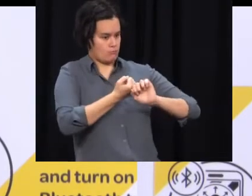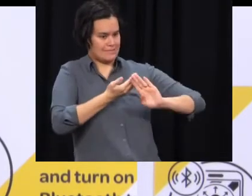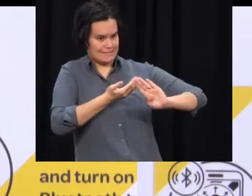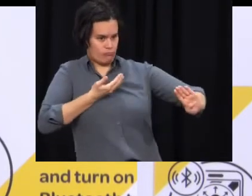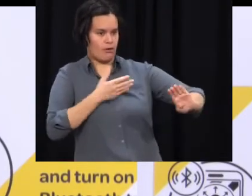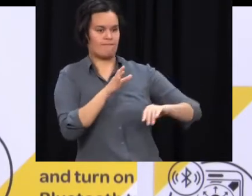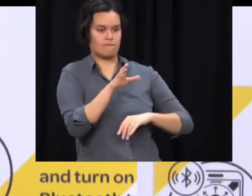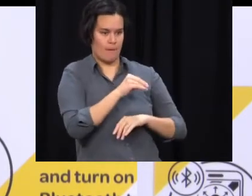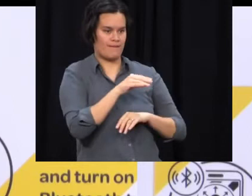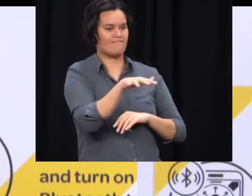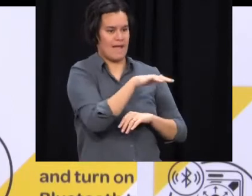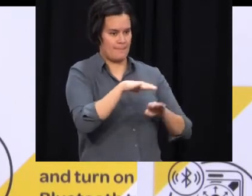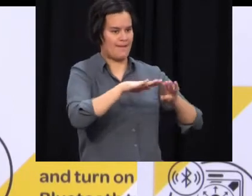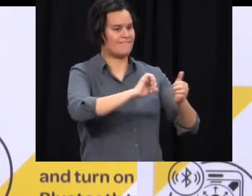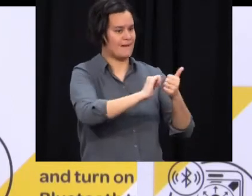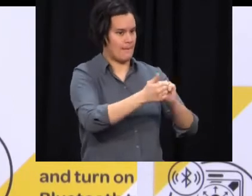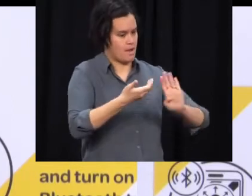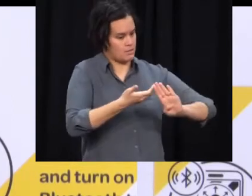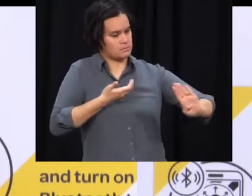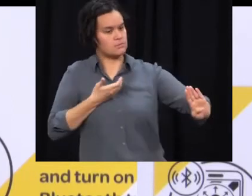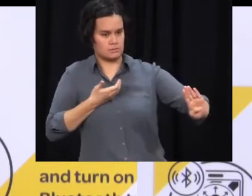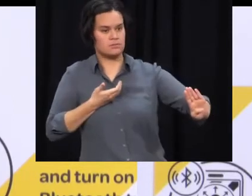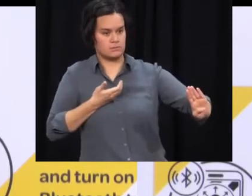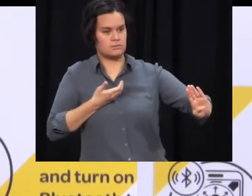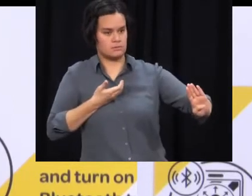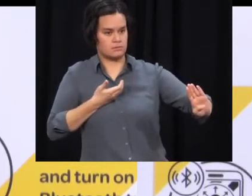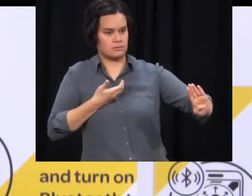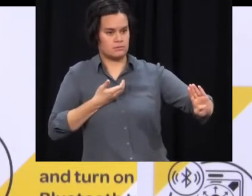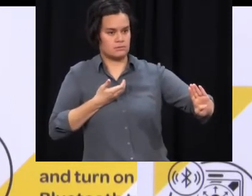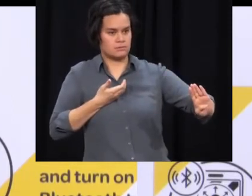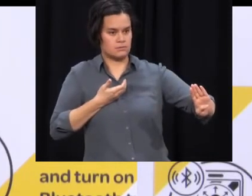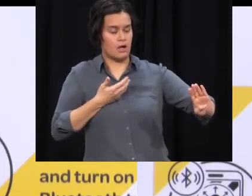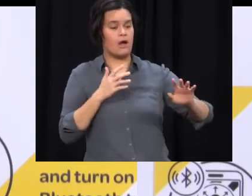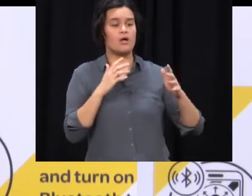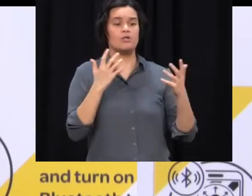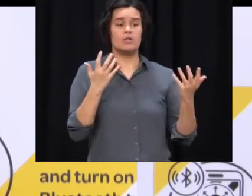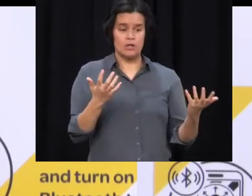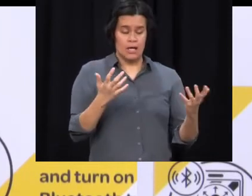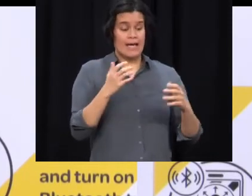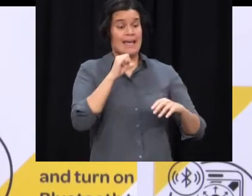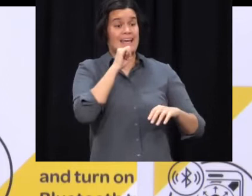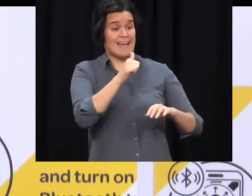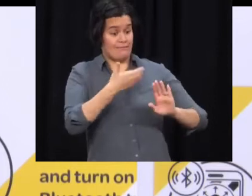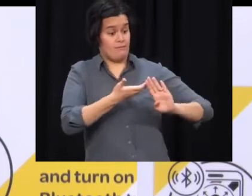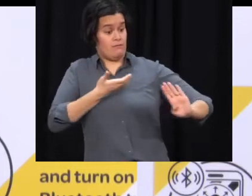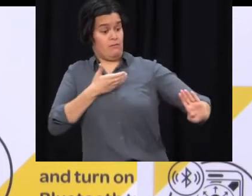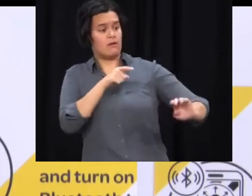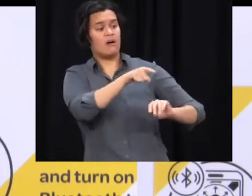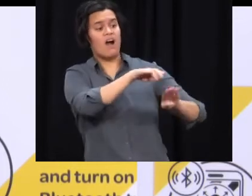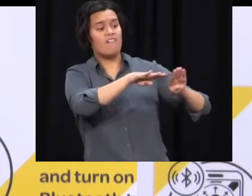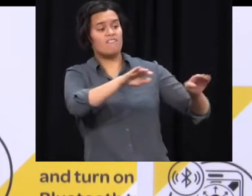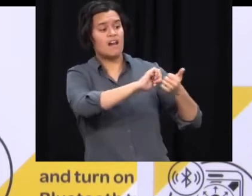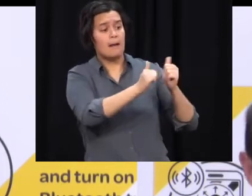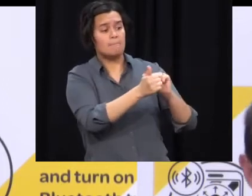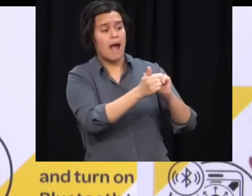It's the former. However, we are asking, yes, people who are household contacts of someone who is a close contact.